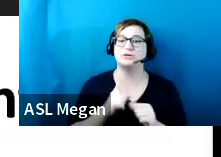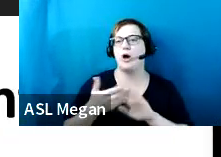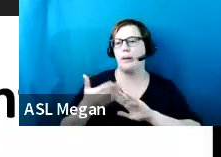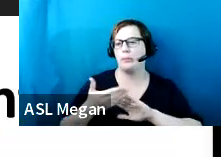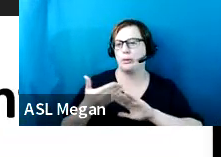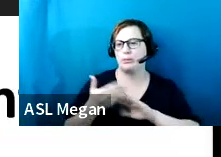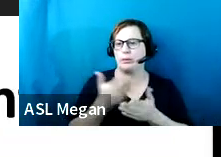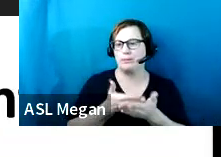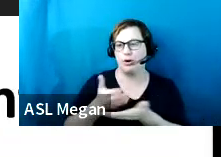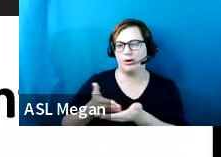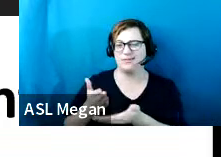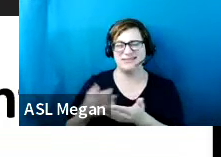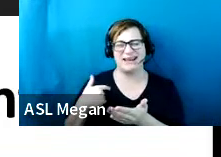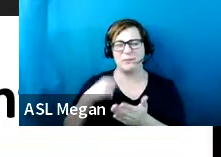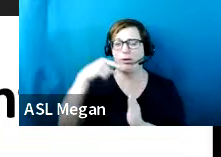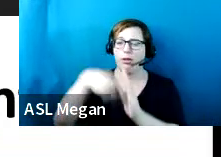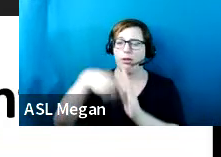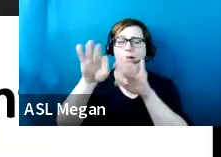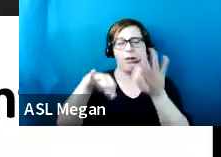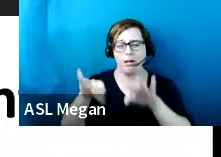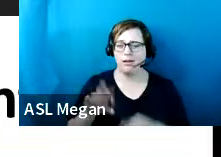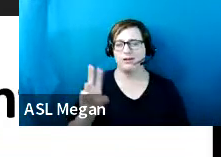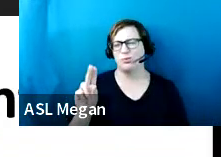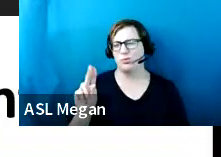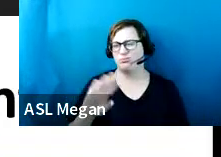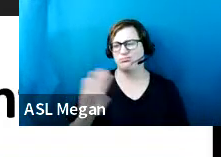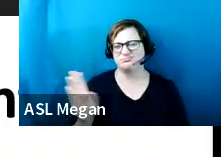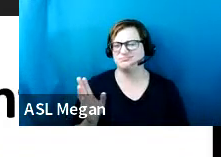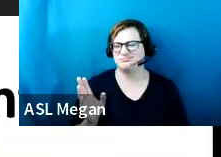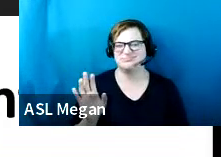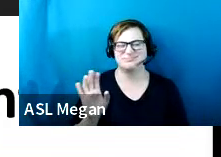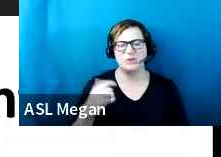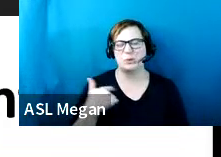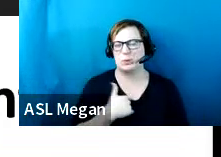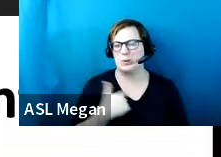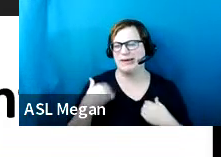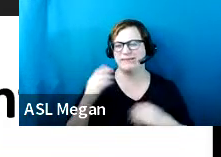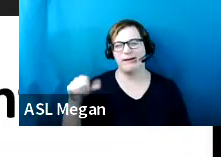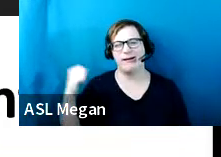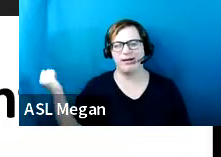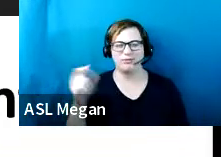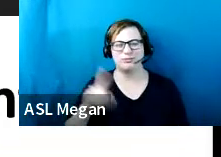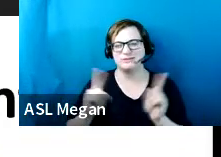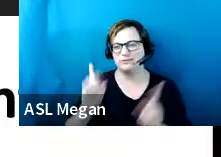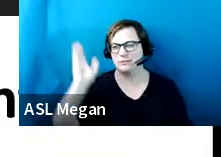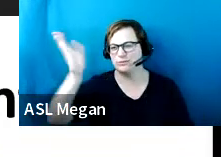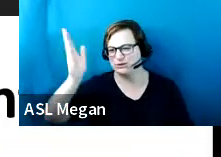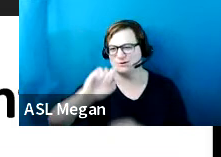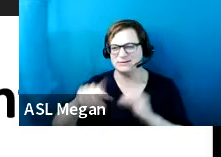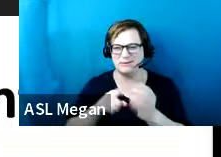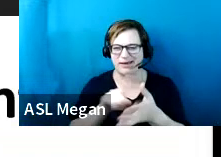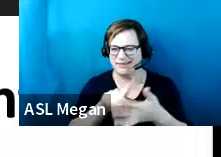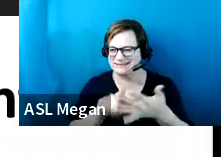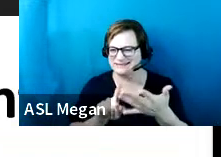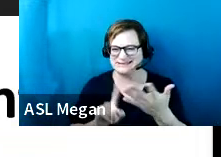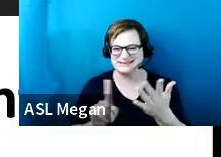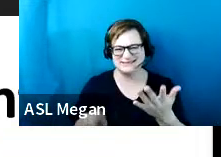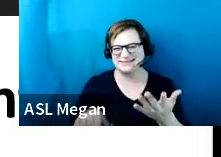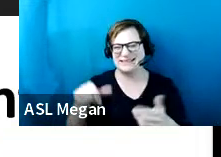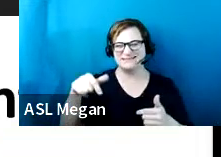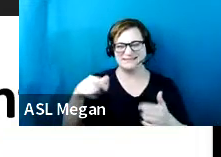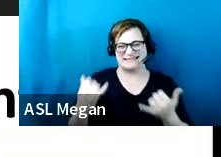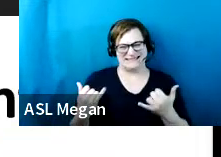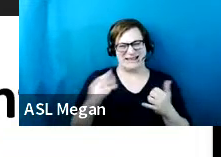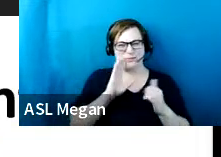go too much into depth about operable parts because we have whole other webinars and technical guidance about this. This is a parking and EV